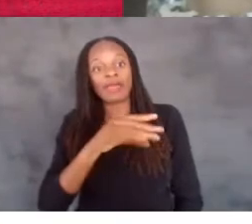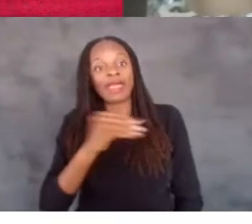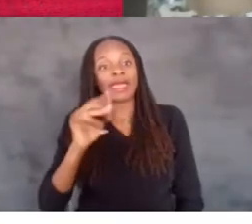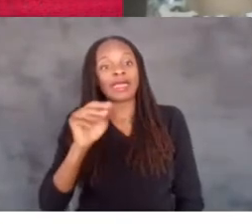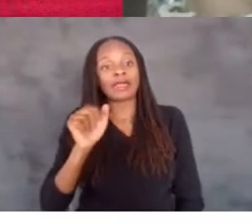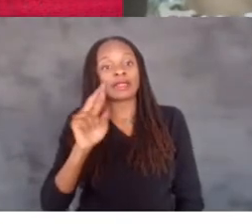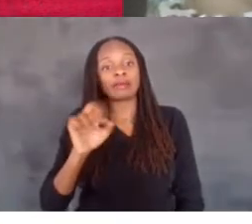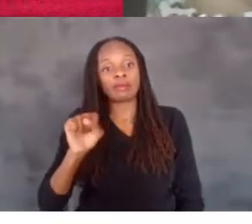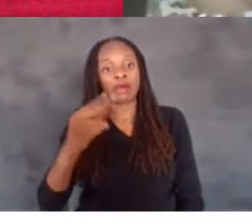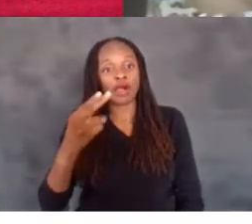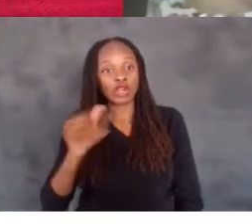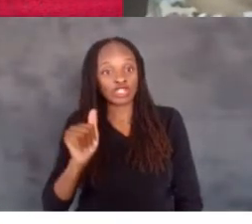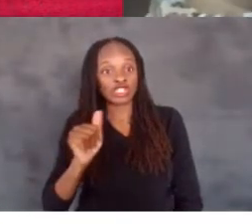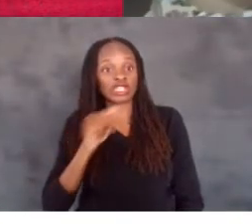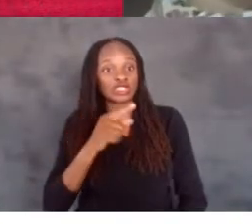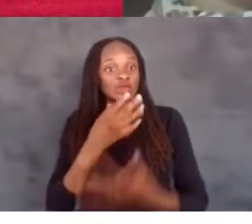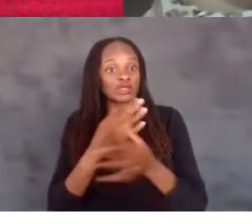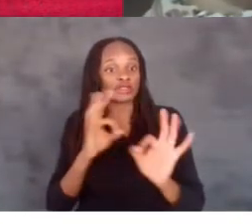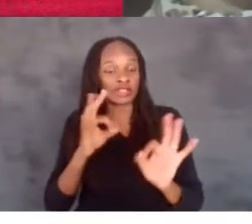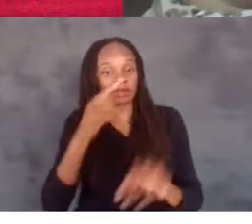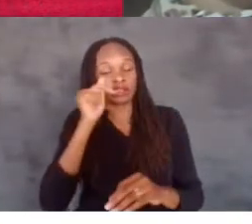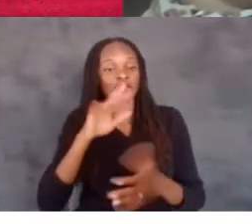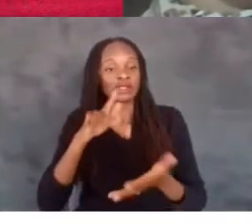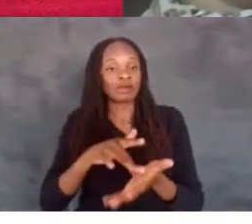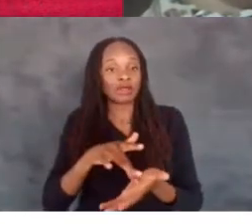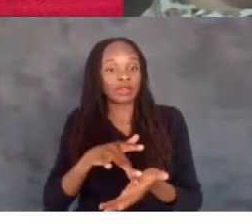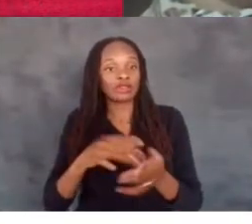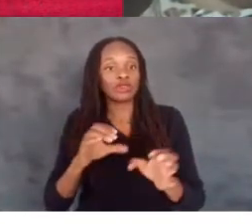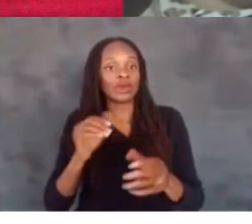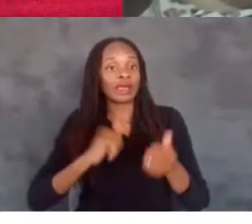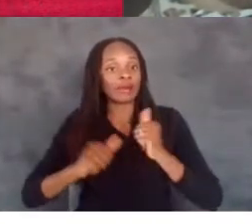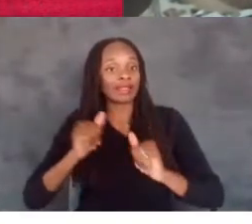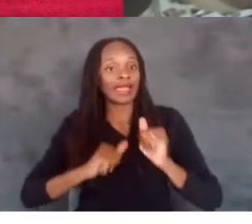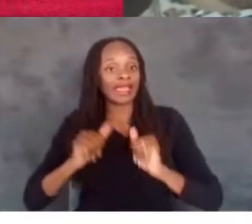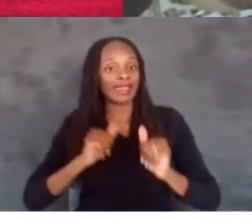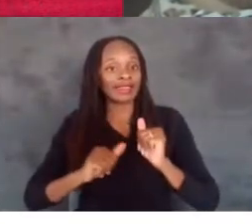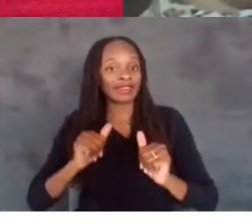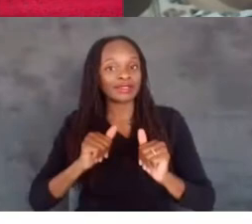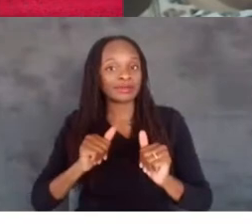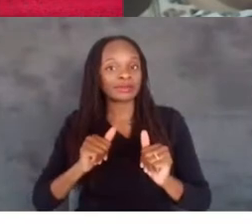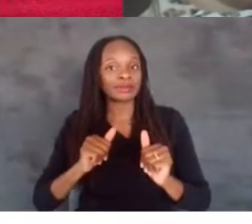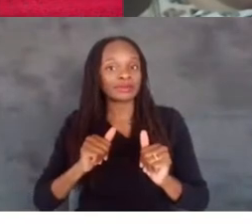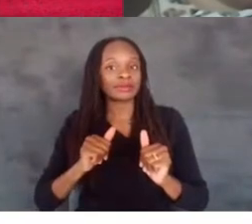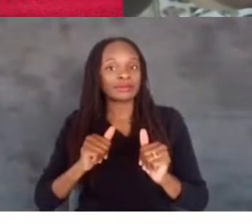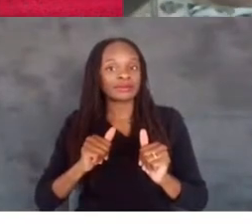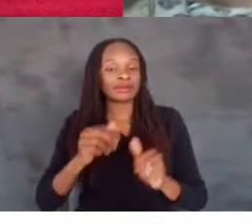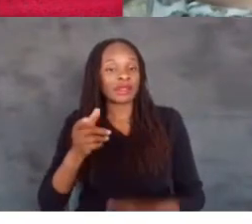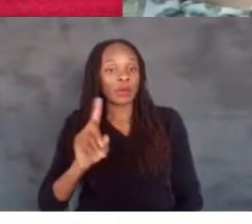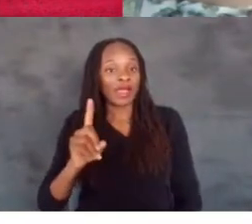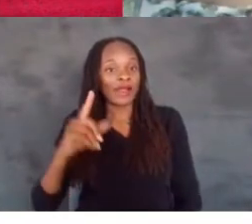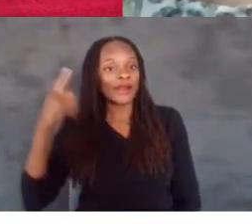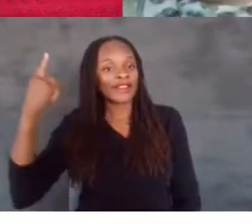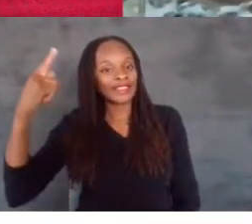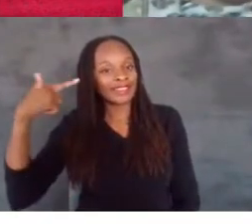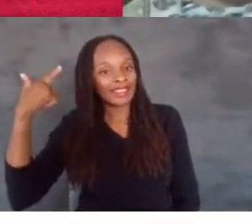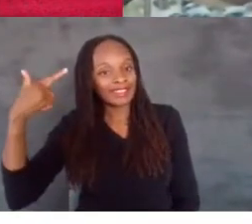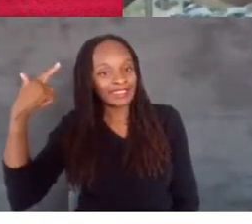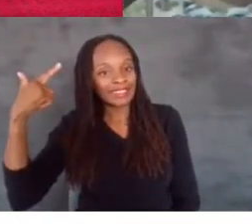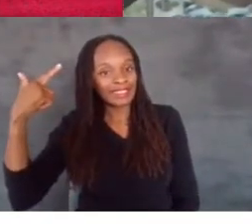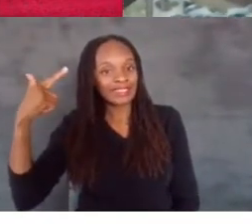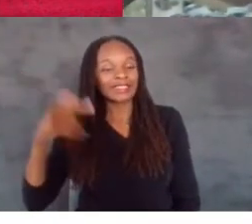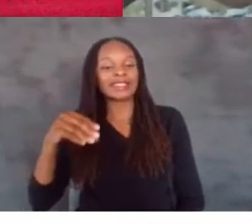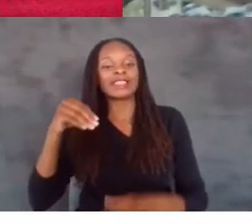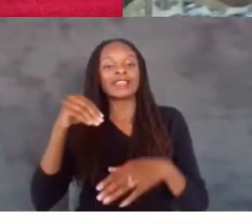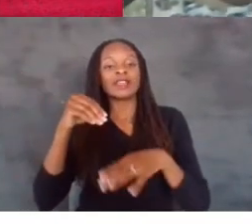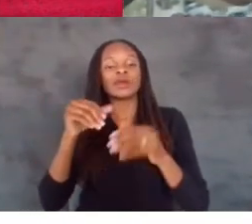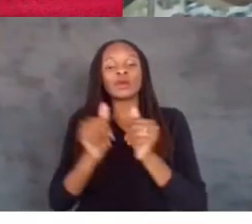luckily, was a free because she was in the middle of doing a play in London and on Code Black.